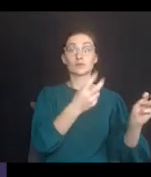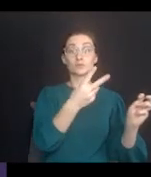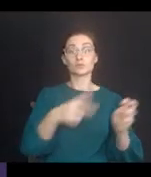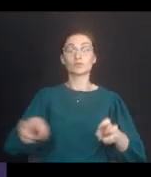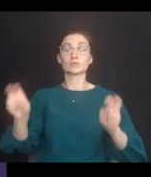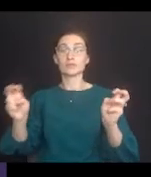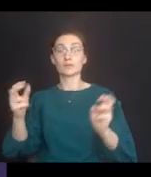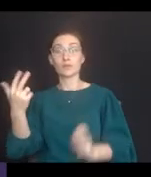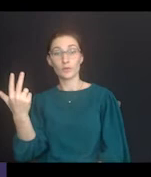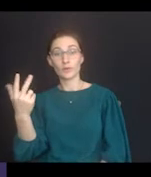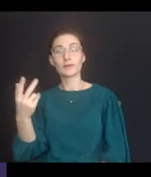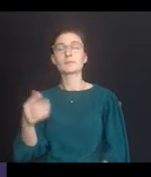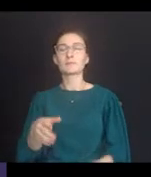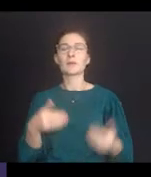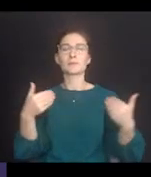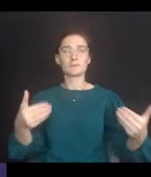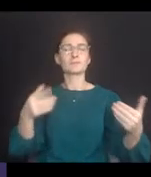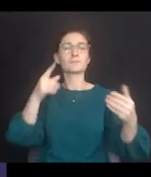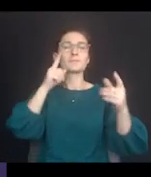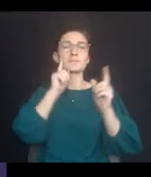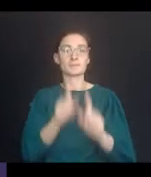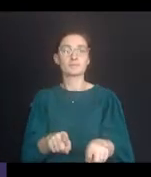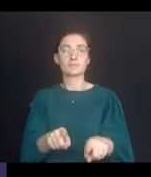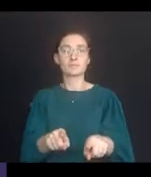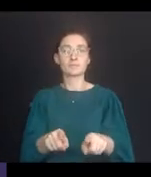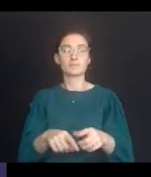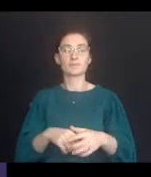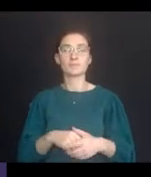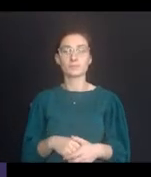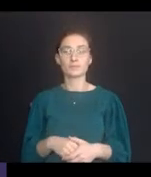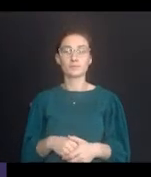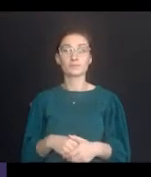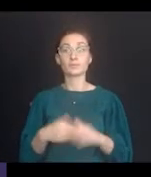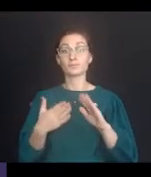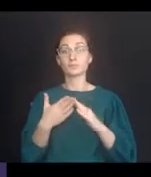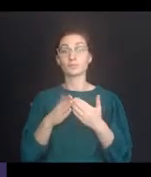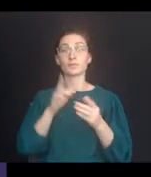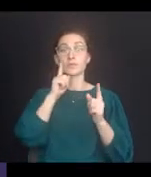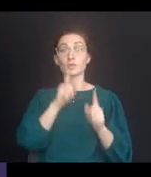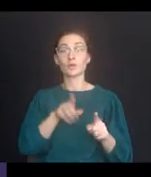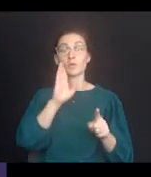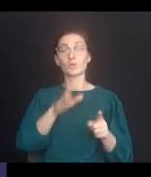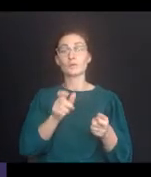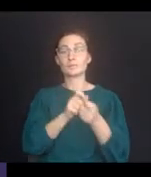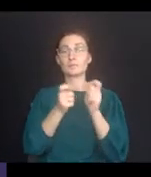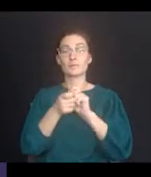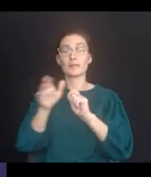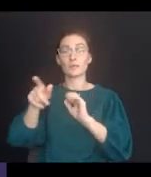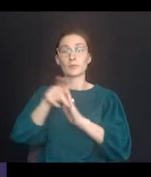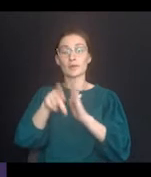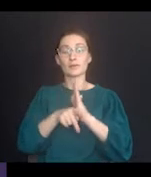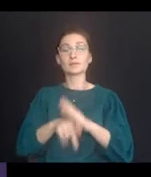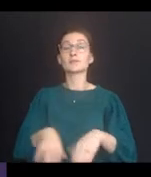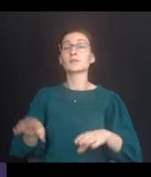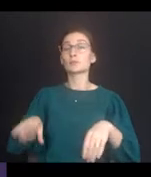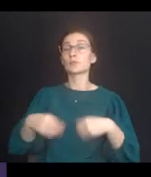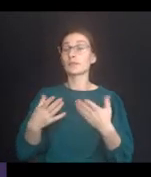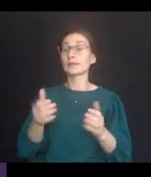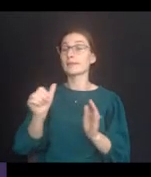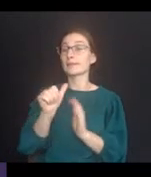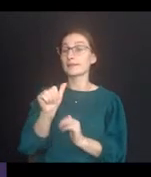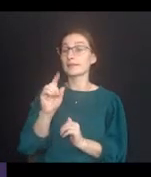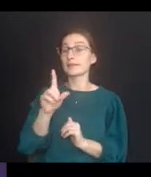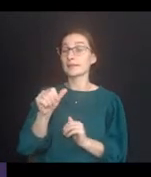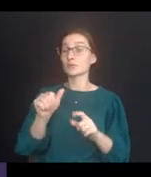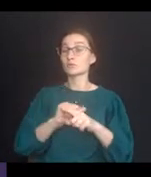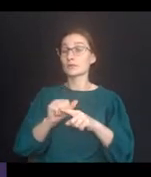entered into a settlement agreement with the town of Rocky Hill. The town agreed it would modify its policies, provide ADA